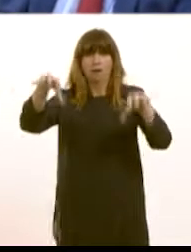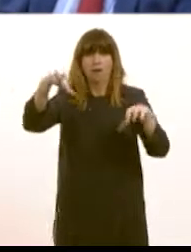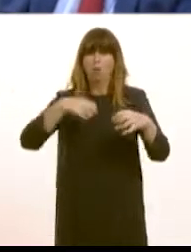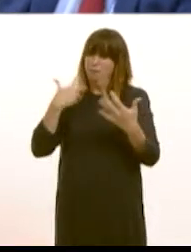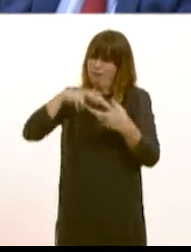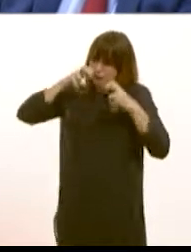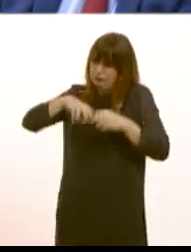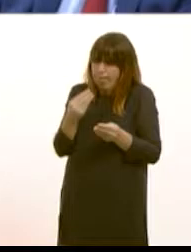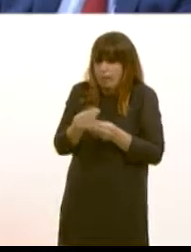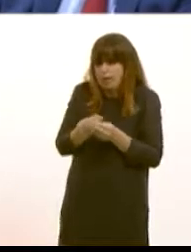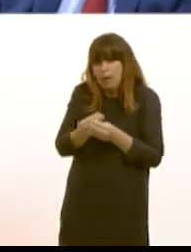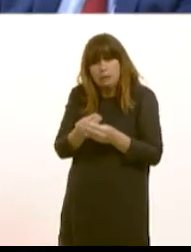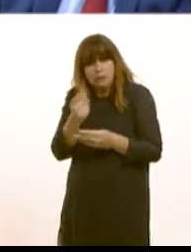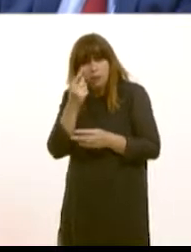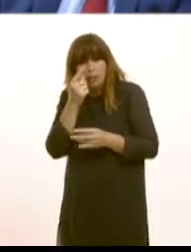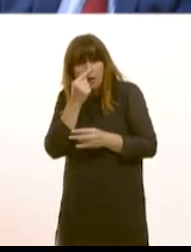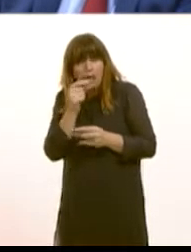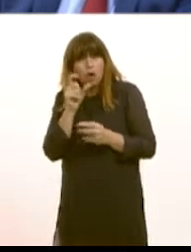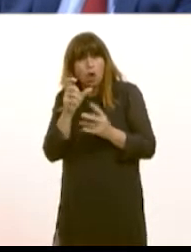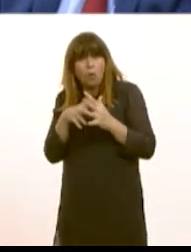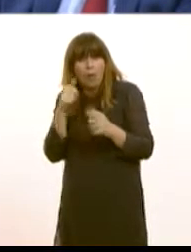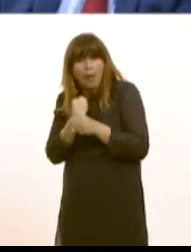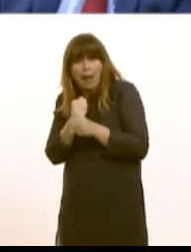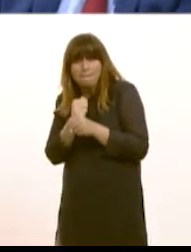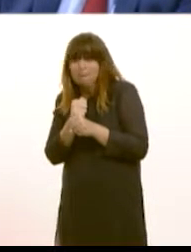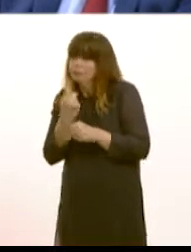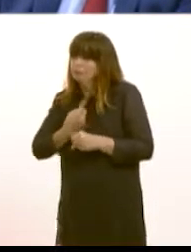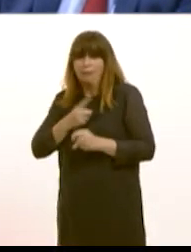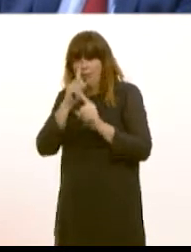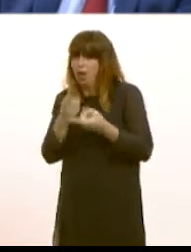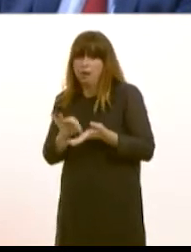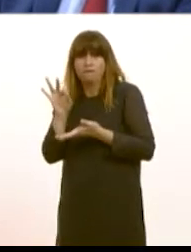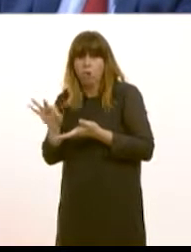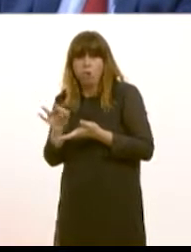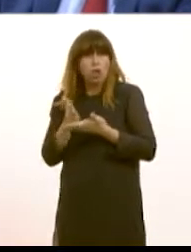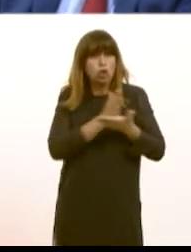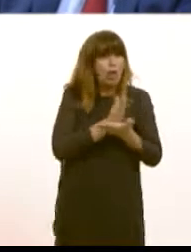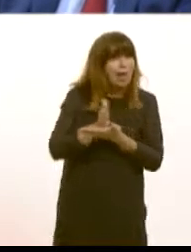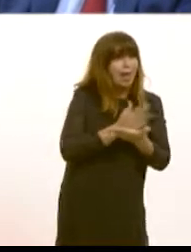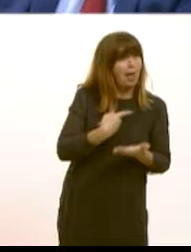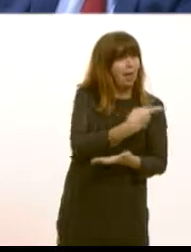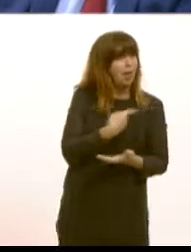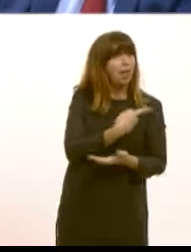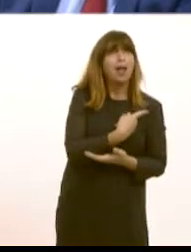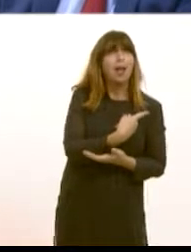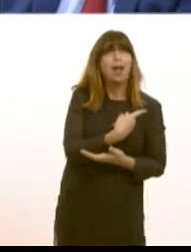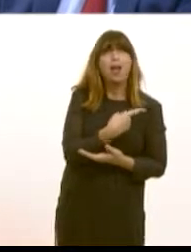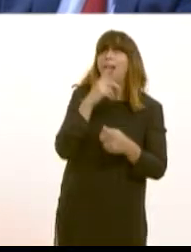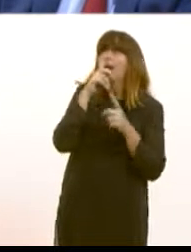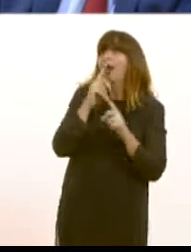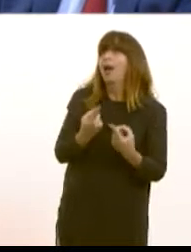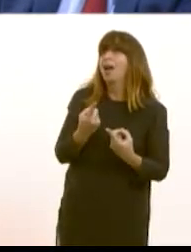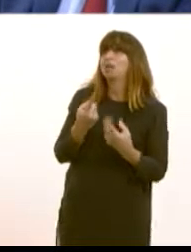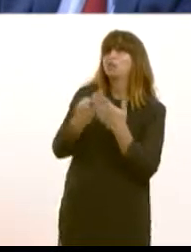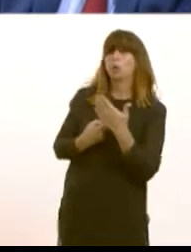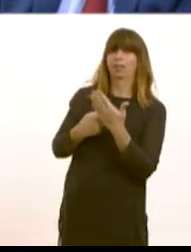Commonwealth Games, looked at hosting the games with somebody else and those options were closed off to us. Much better then that we're able to use that money for events such